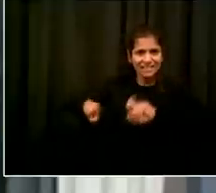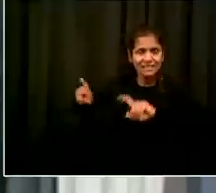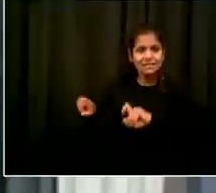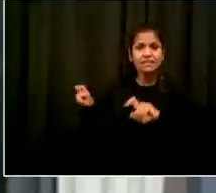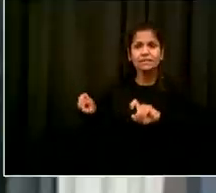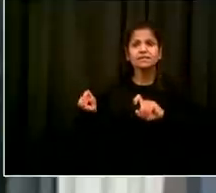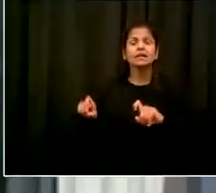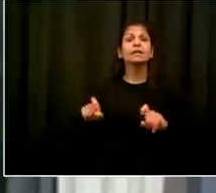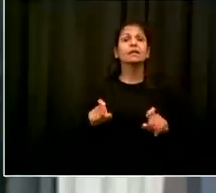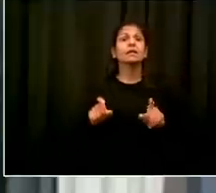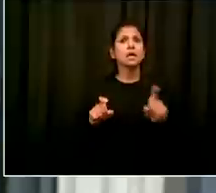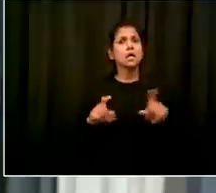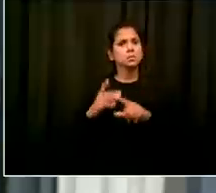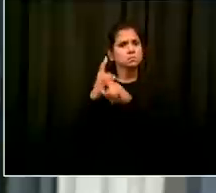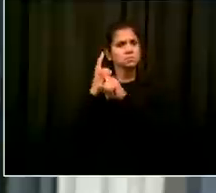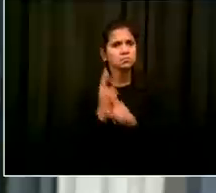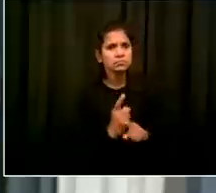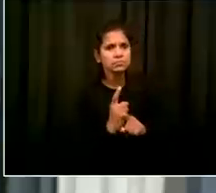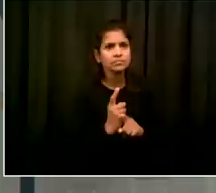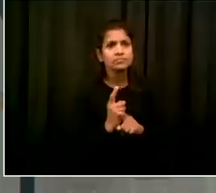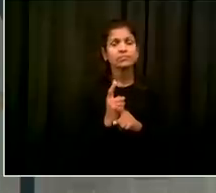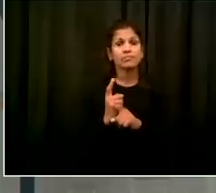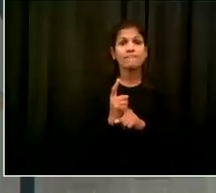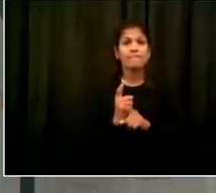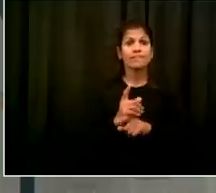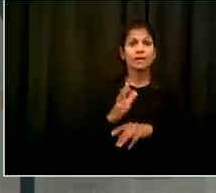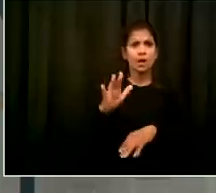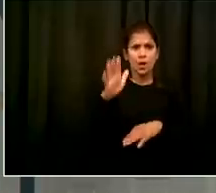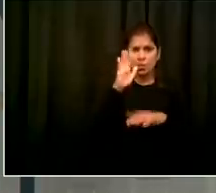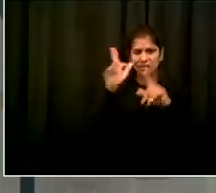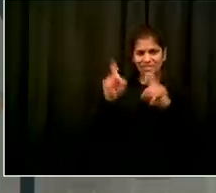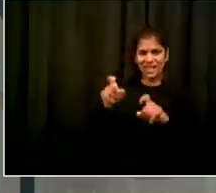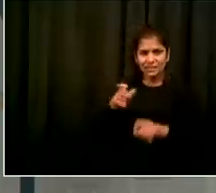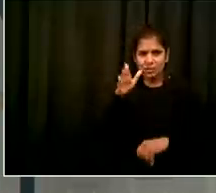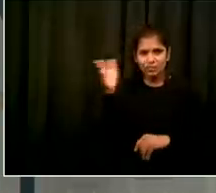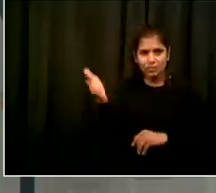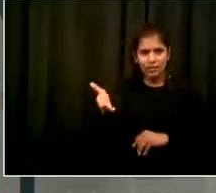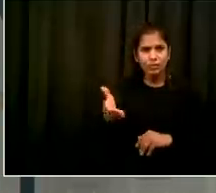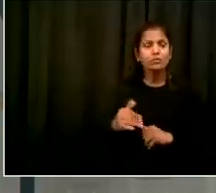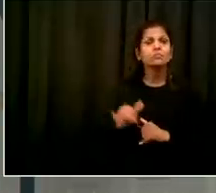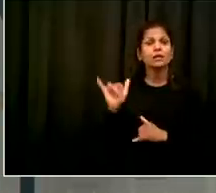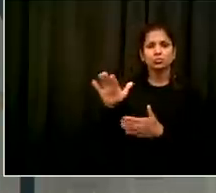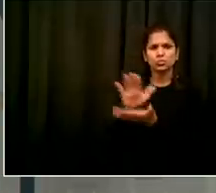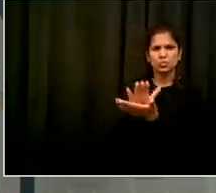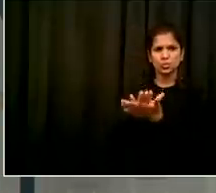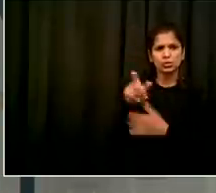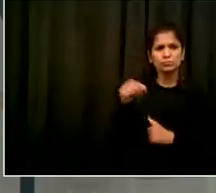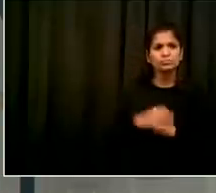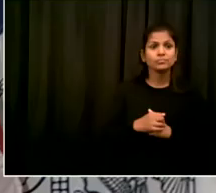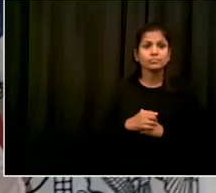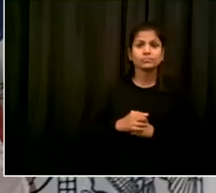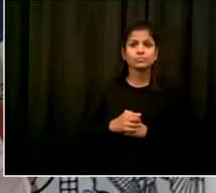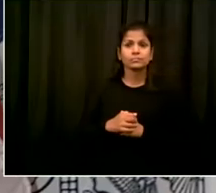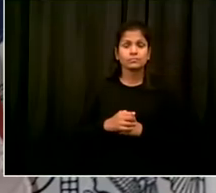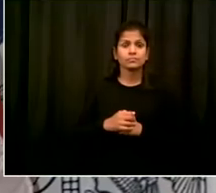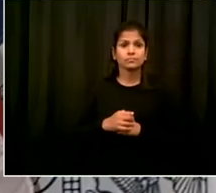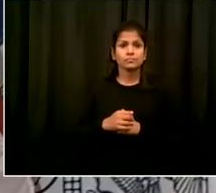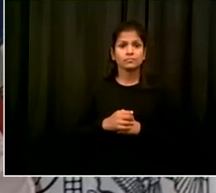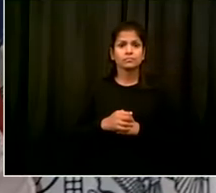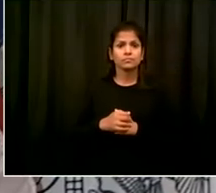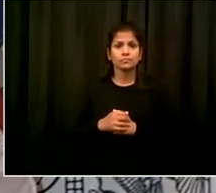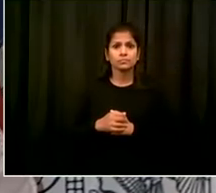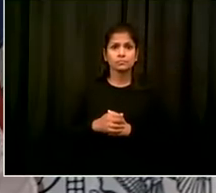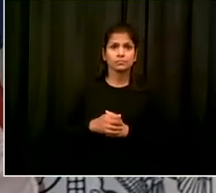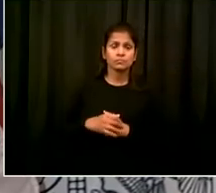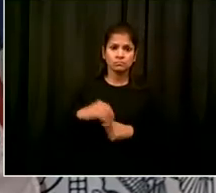intend to operationalize it yeah and that's i'll i'll take that and pull it back one more time a really